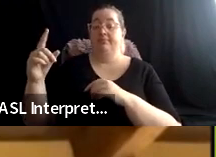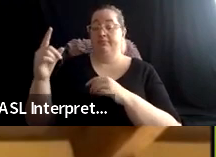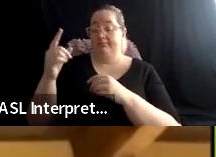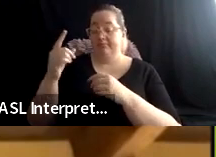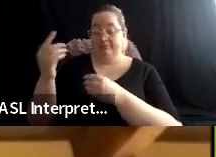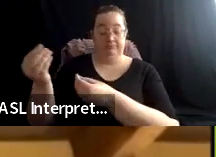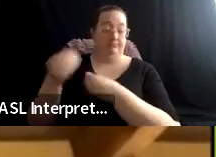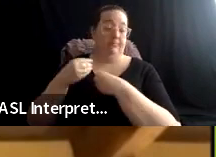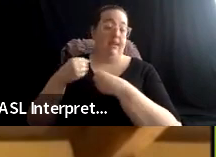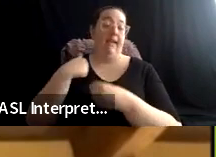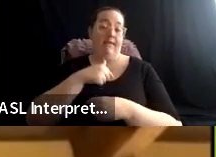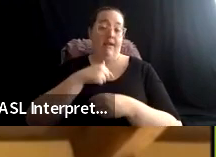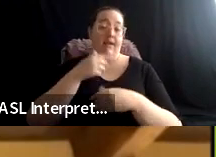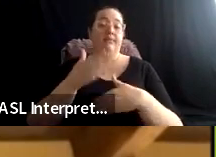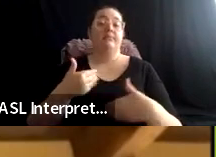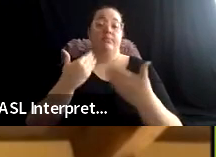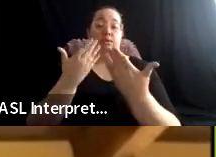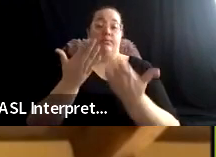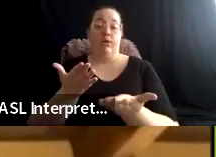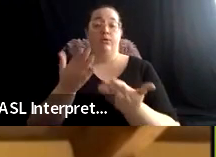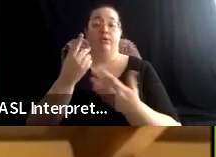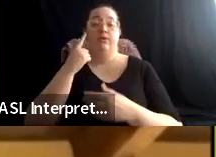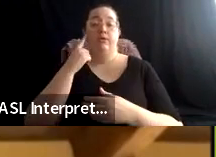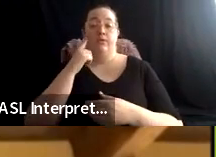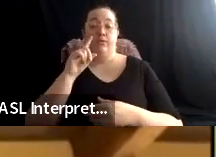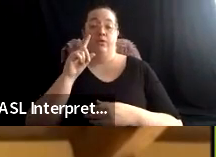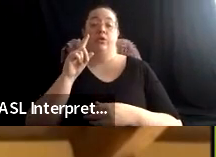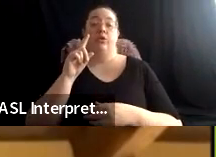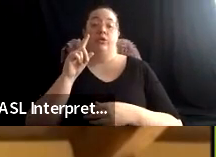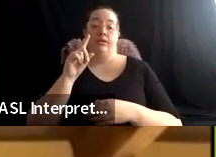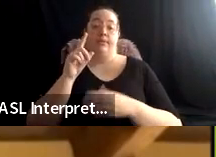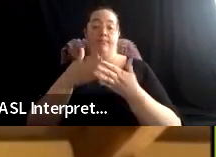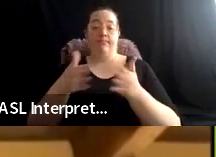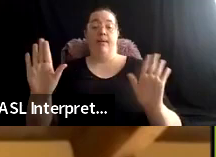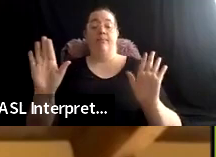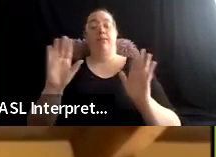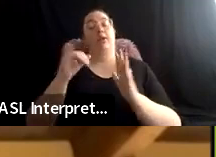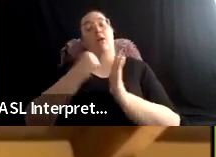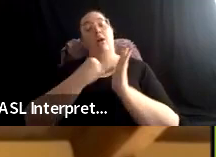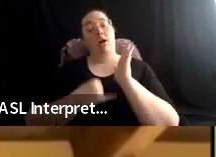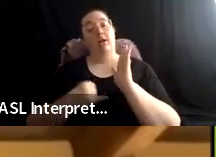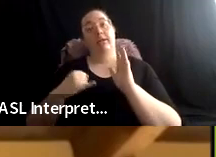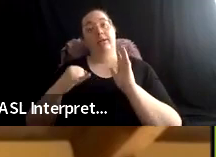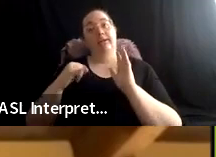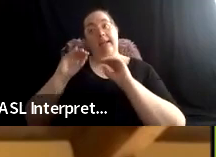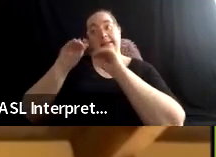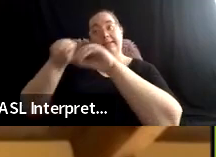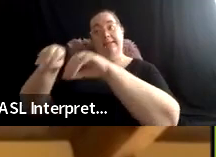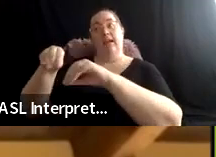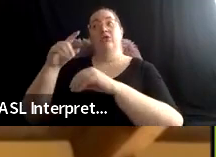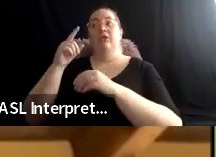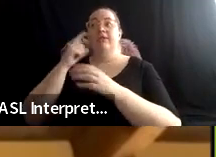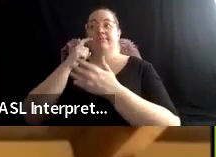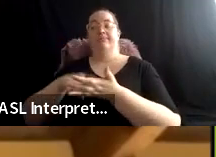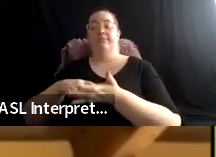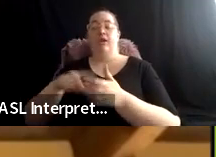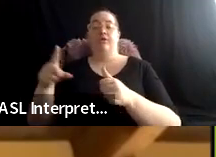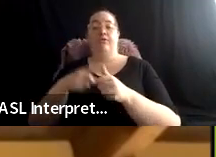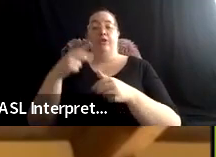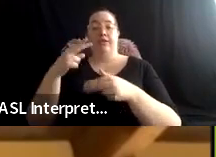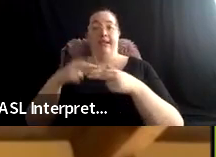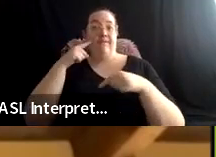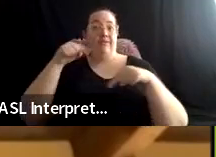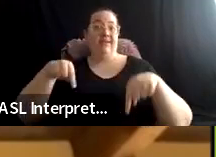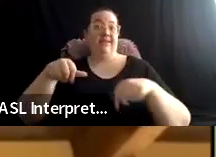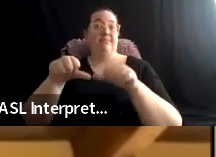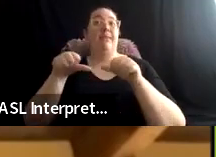for, um, uh, public art, um, installation that would acknowledge this first name of this place, but I did